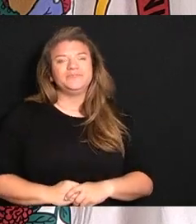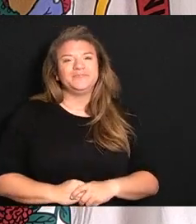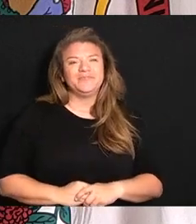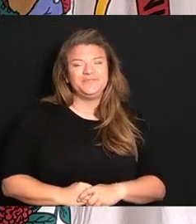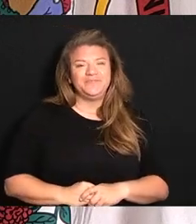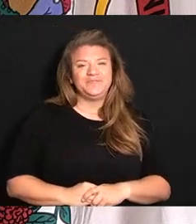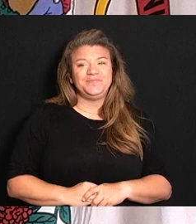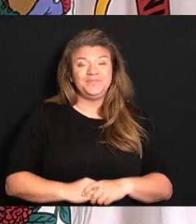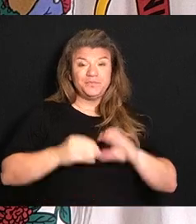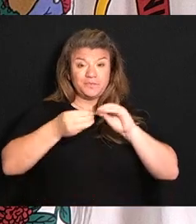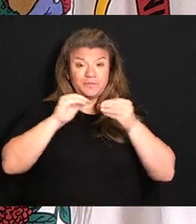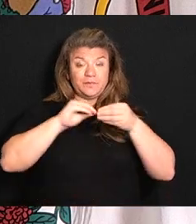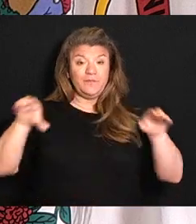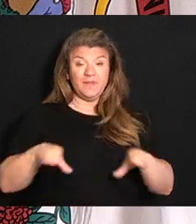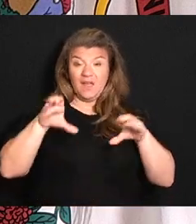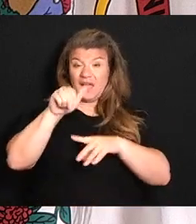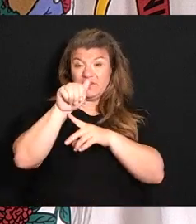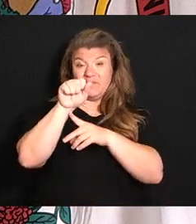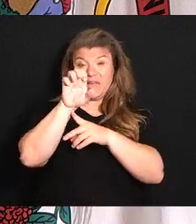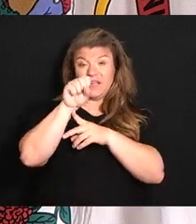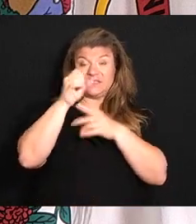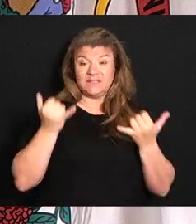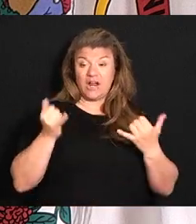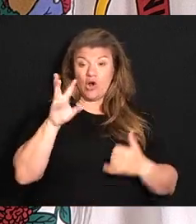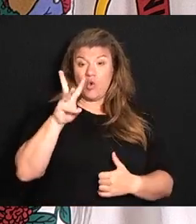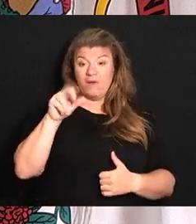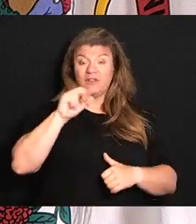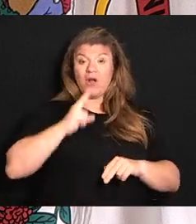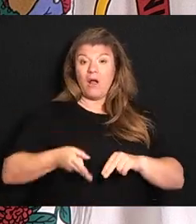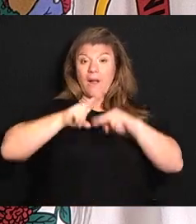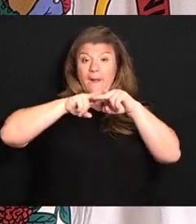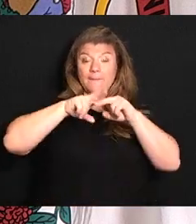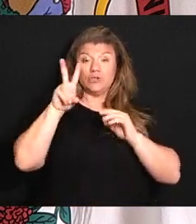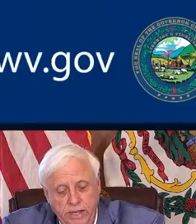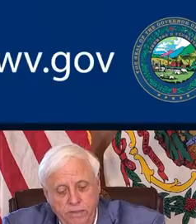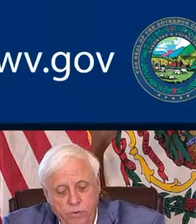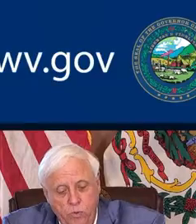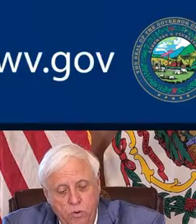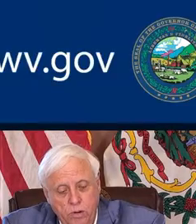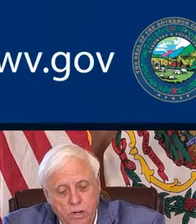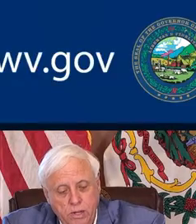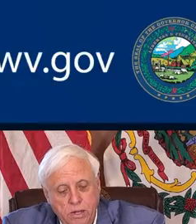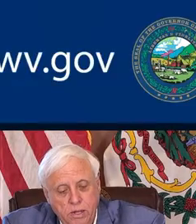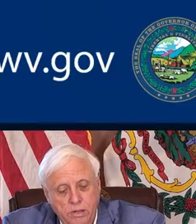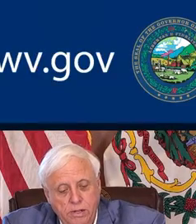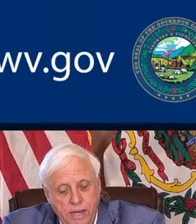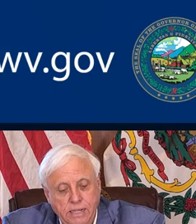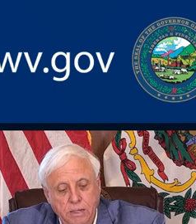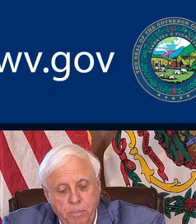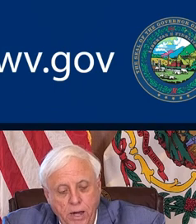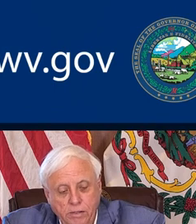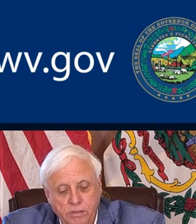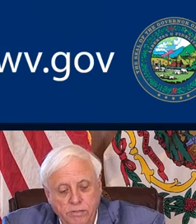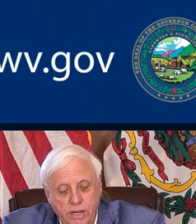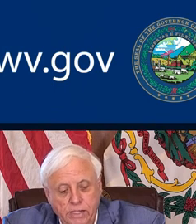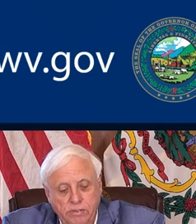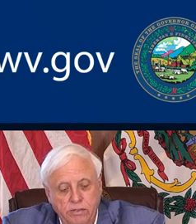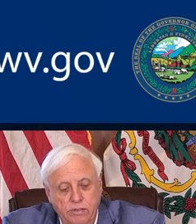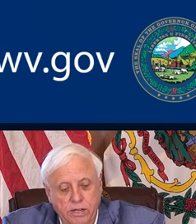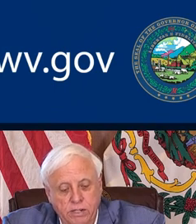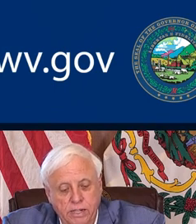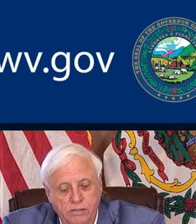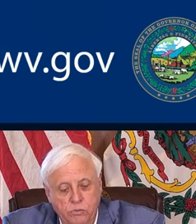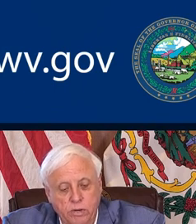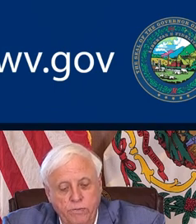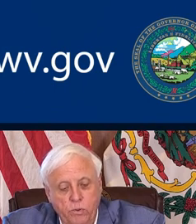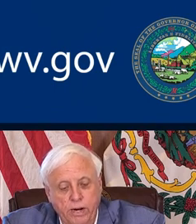The number of active cases in West Virginia are up to 2,184. The daily positive cases